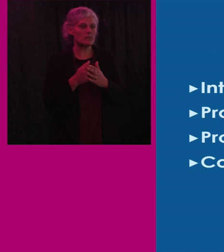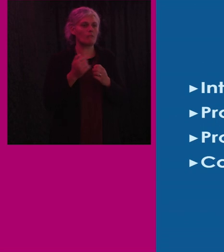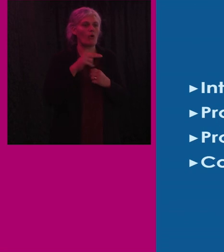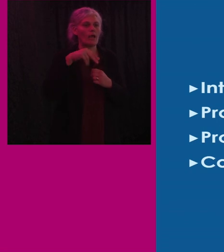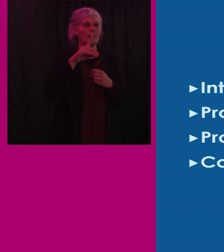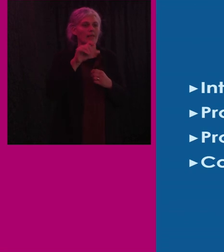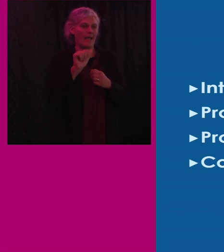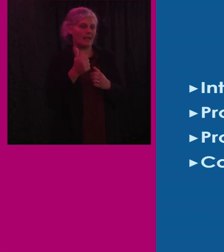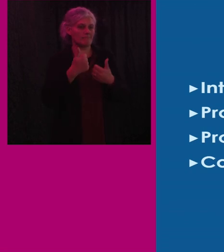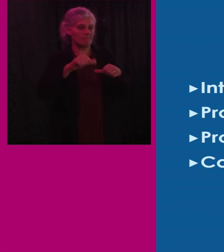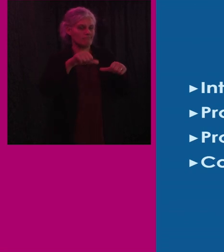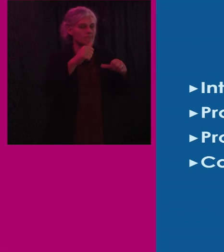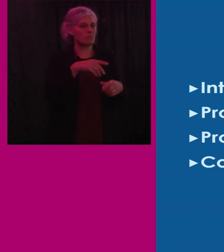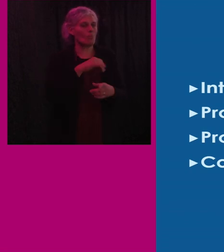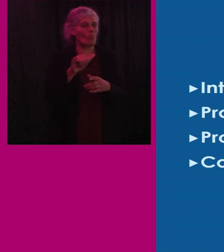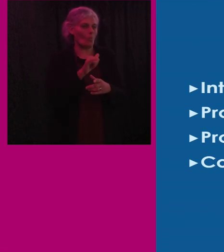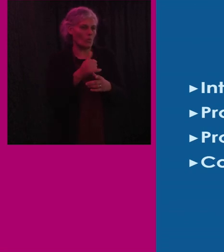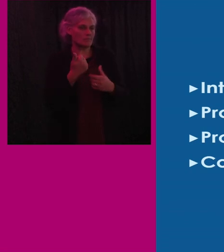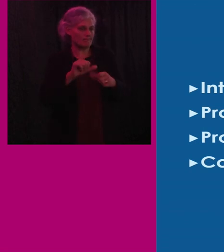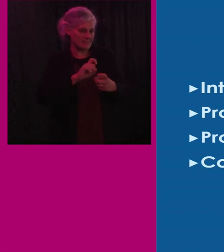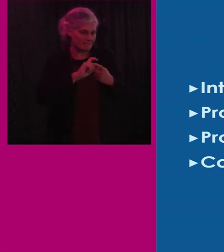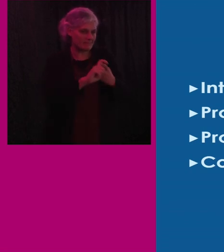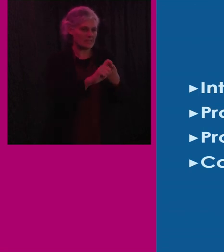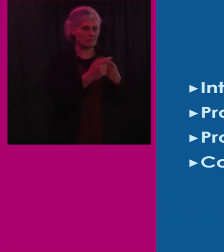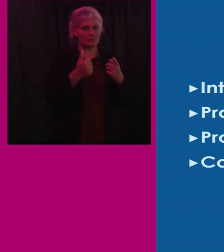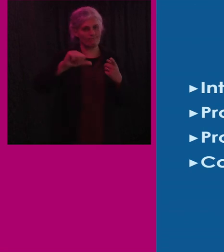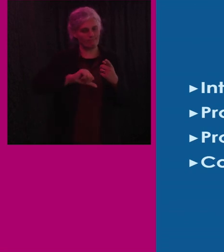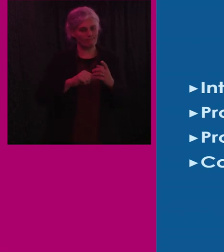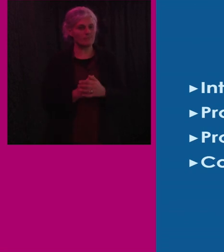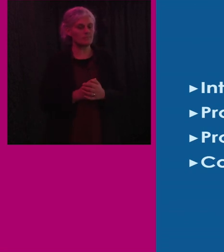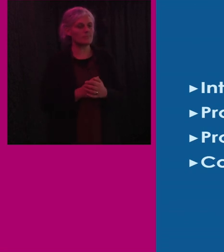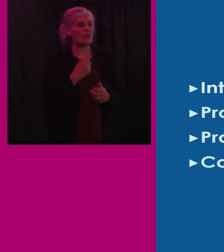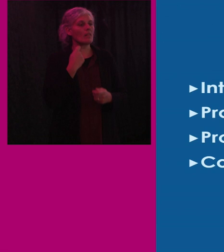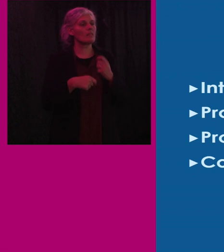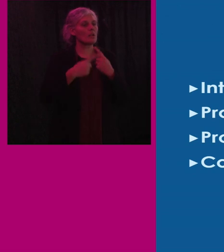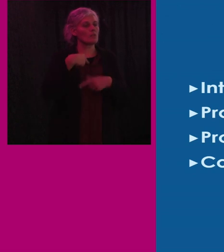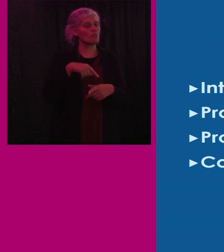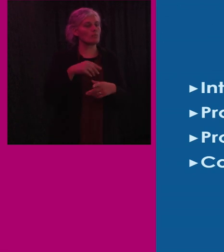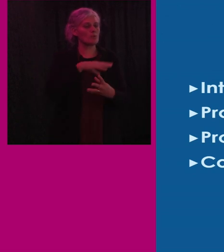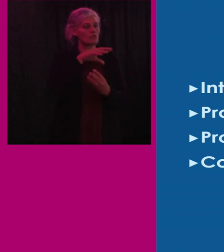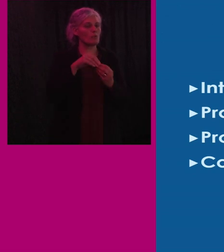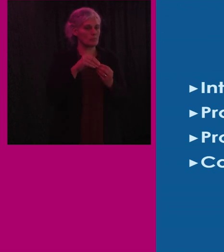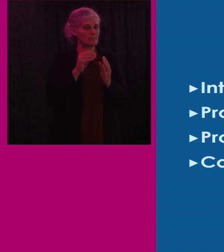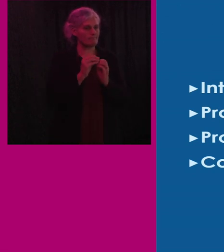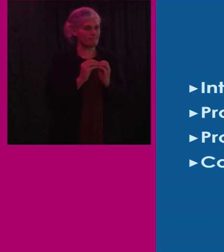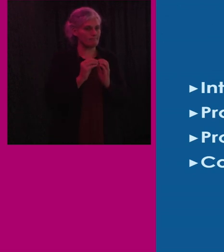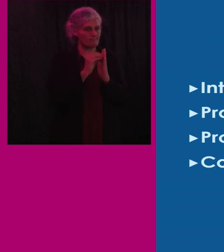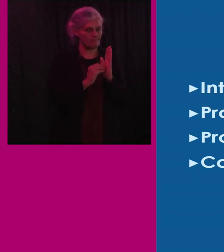to see which promises have been kept and which haven't. I'll then offer some concluding remarks.